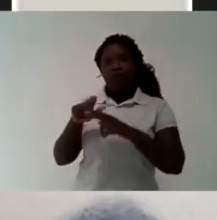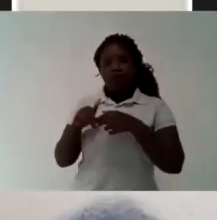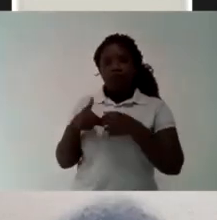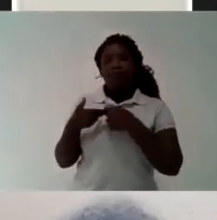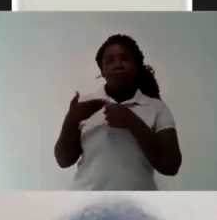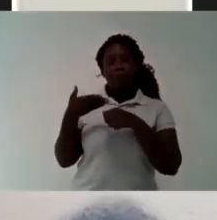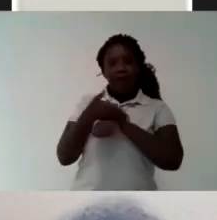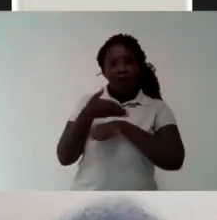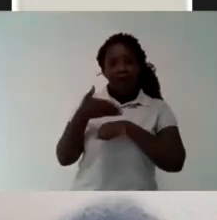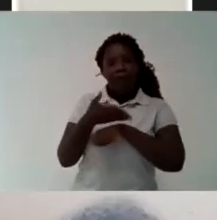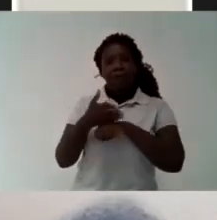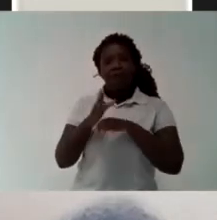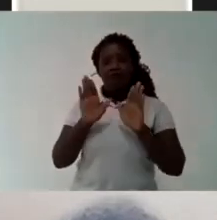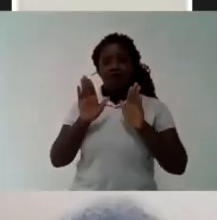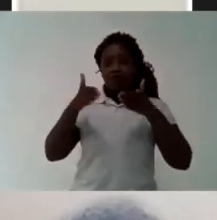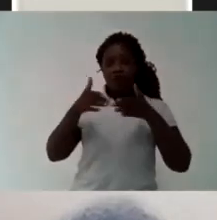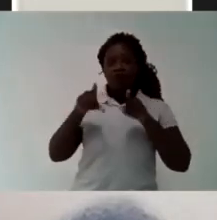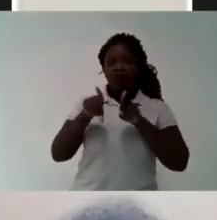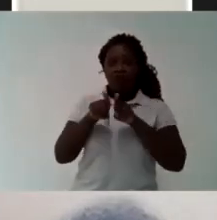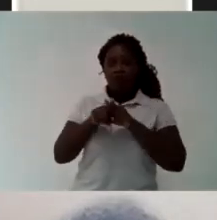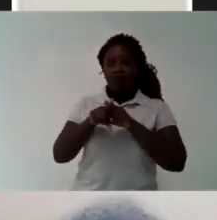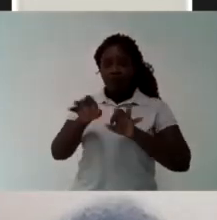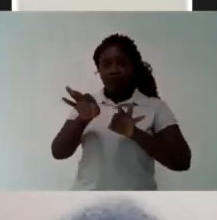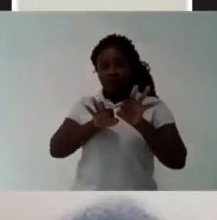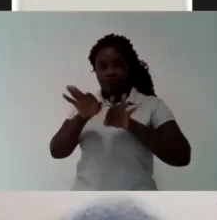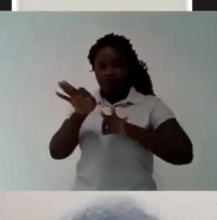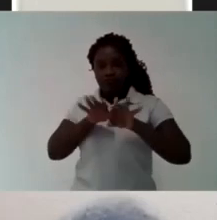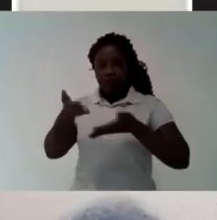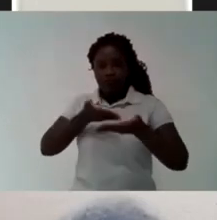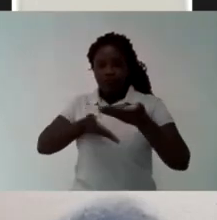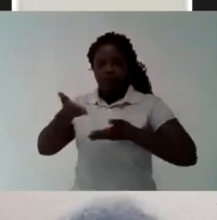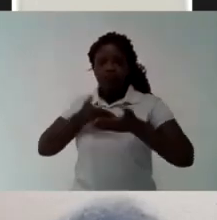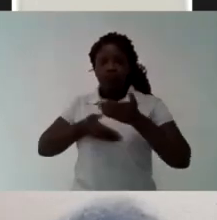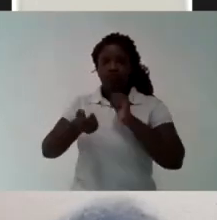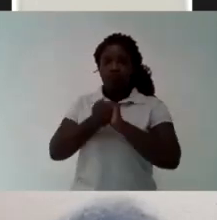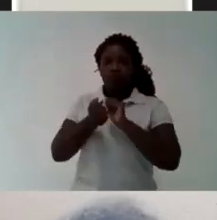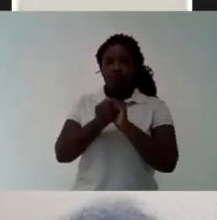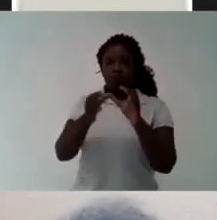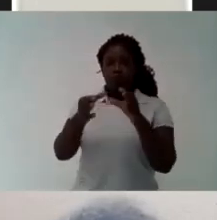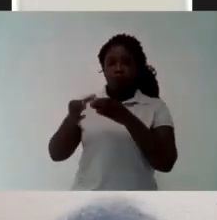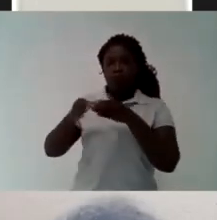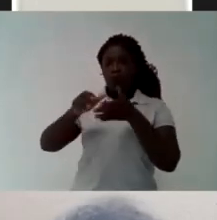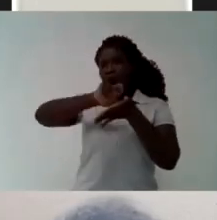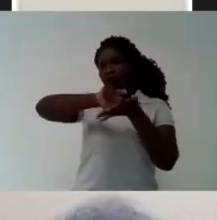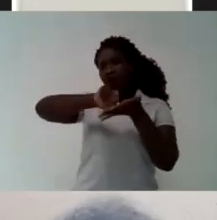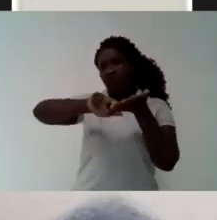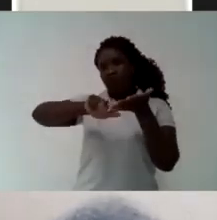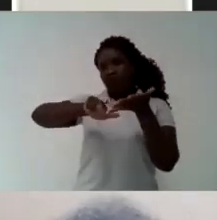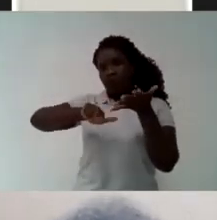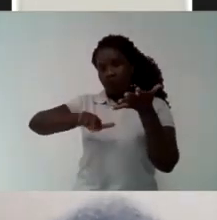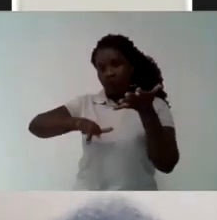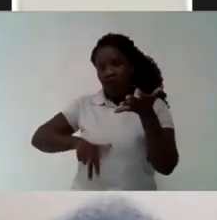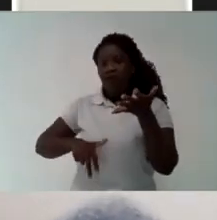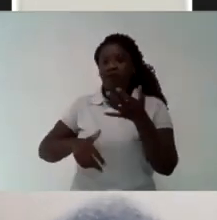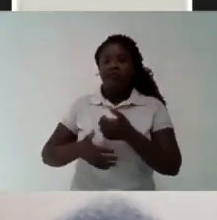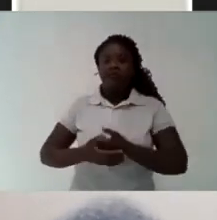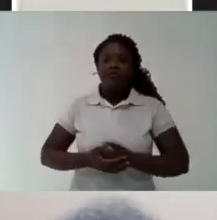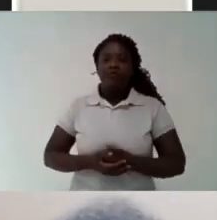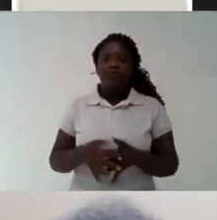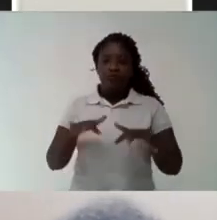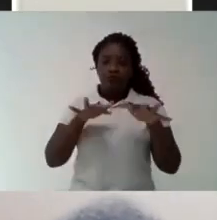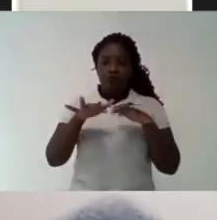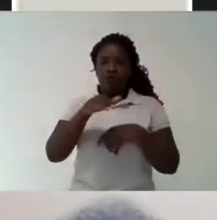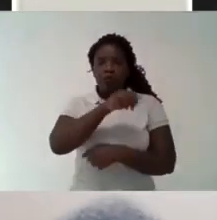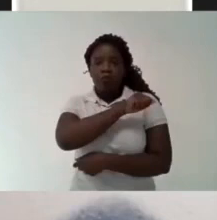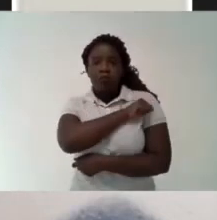participation in the fights against the dictatorship If we talk about the